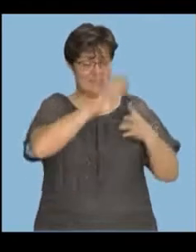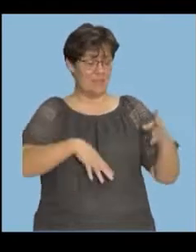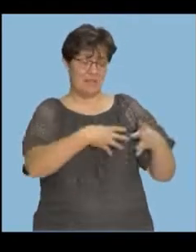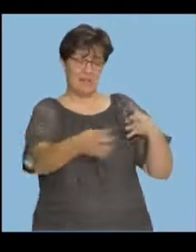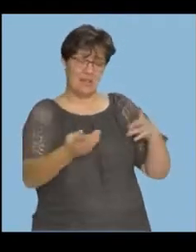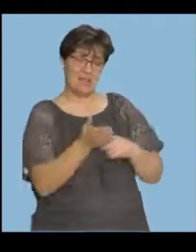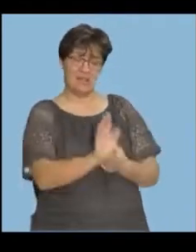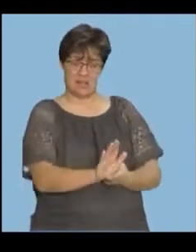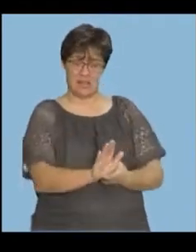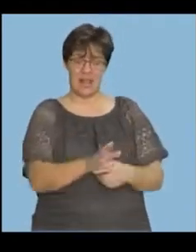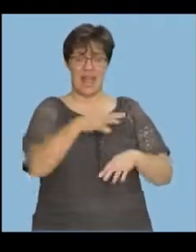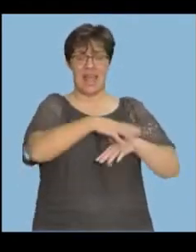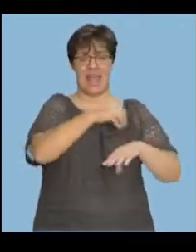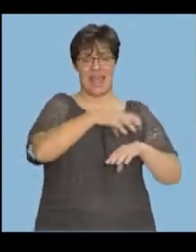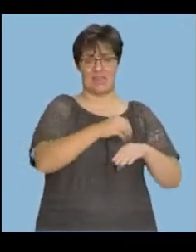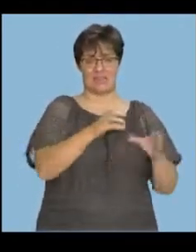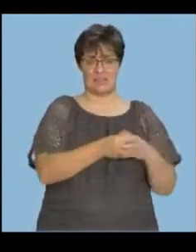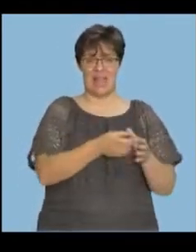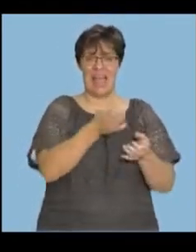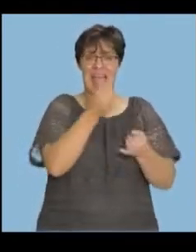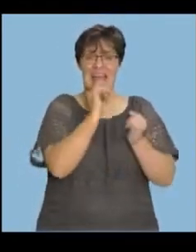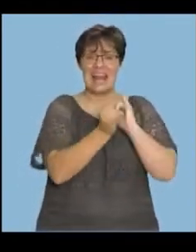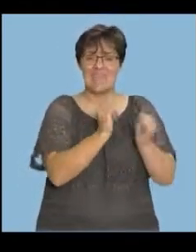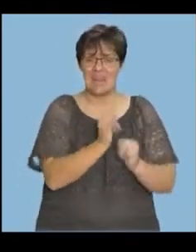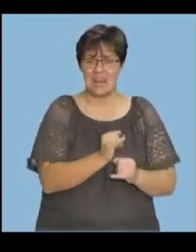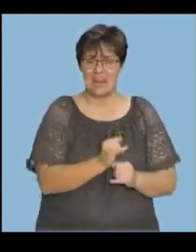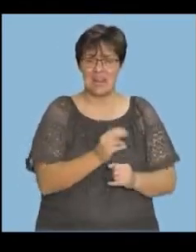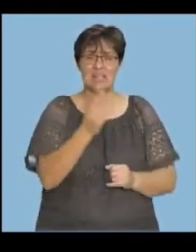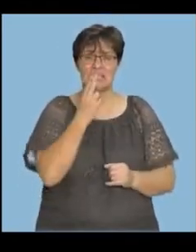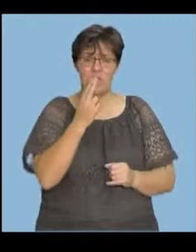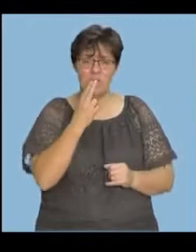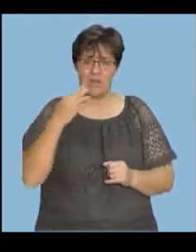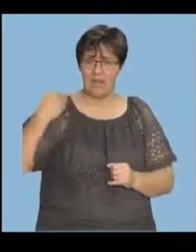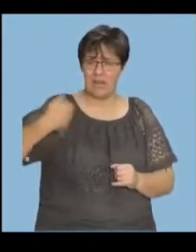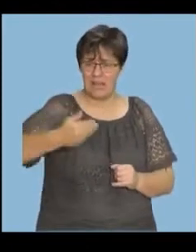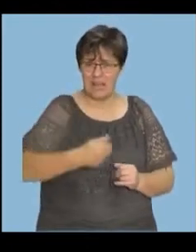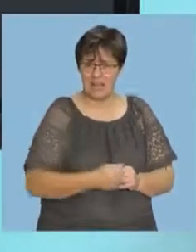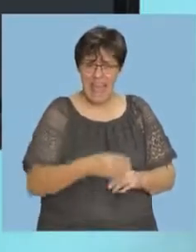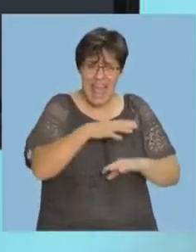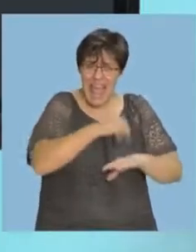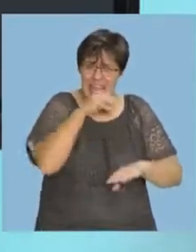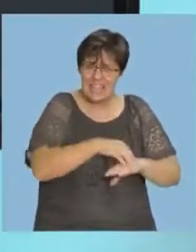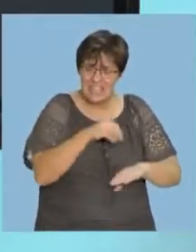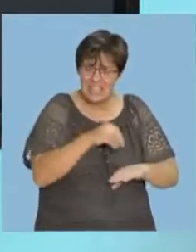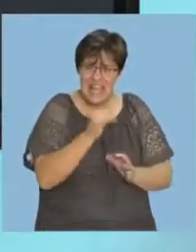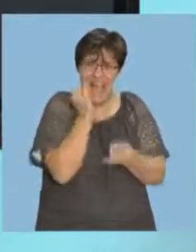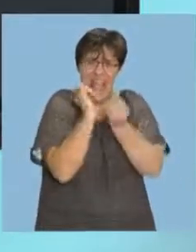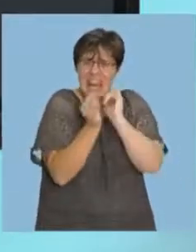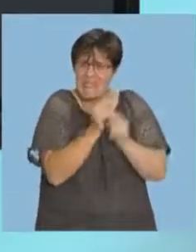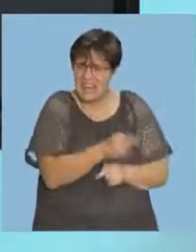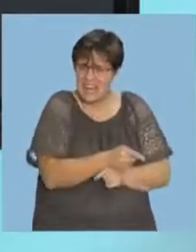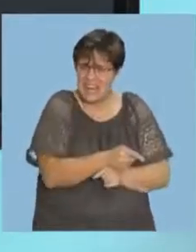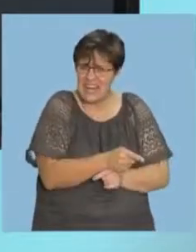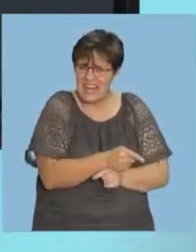percentage of age 11 that smoke regularly. The age of 11